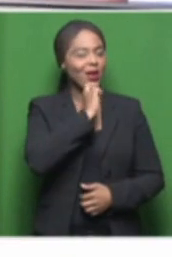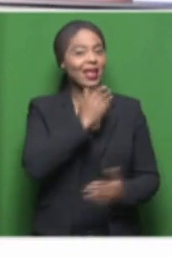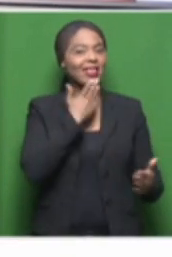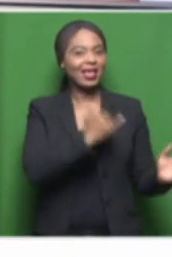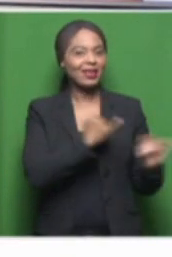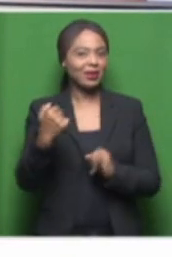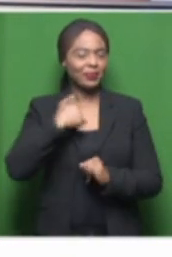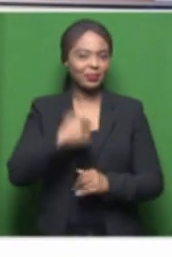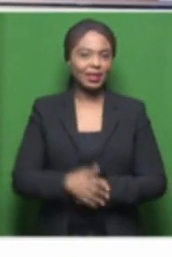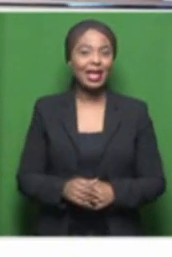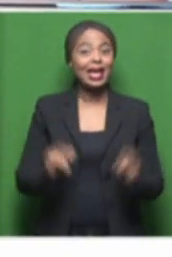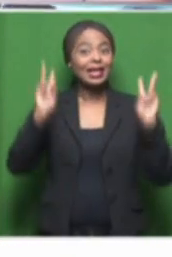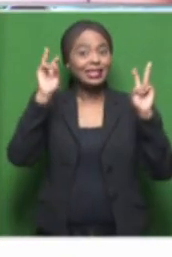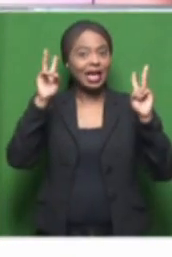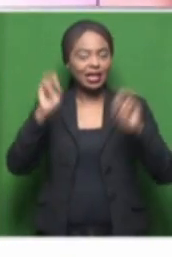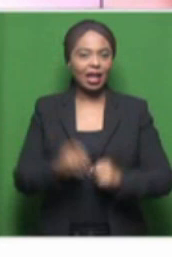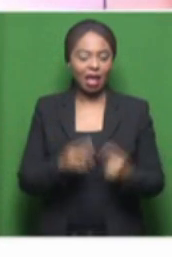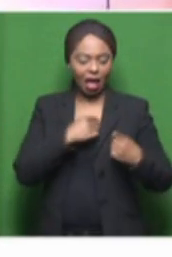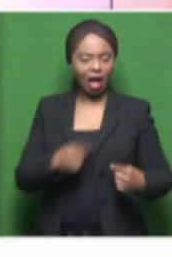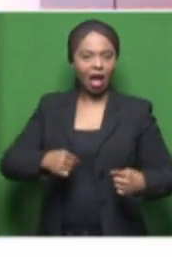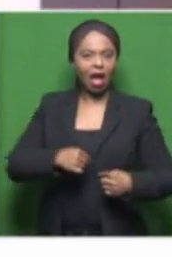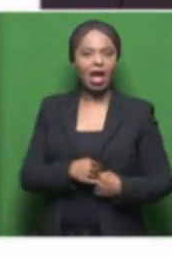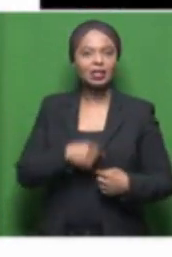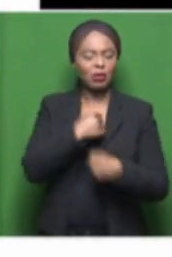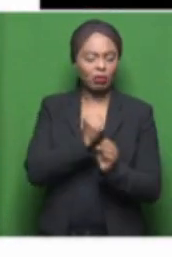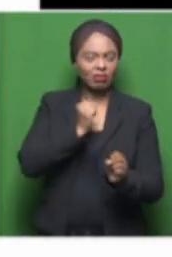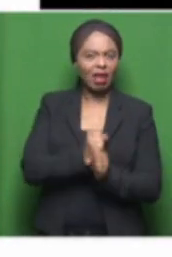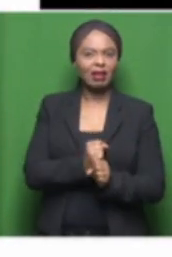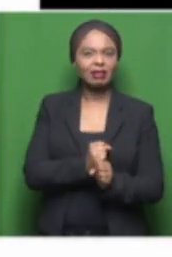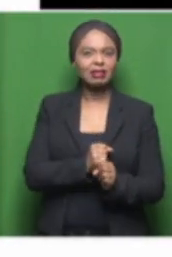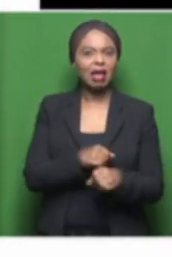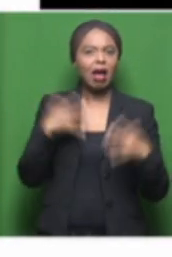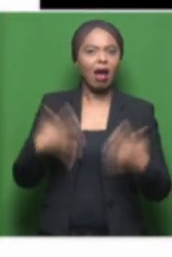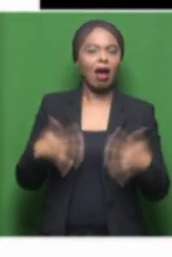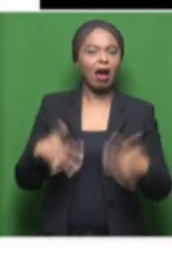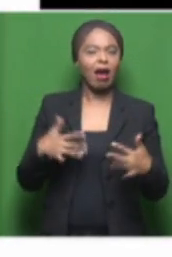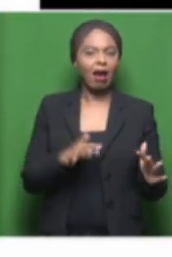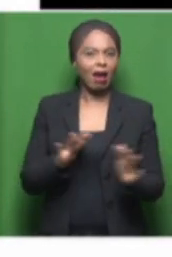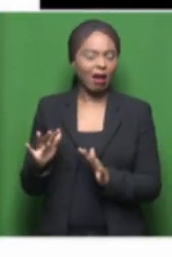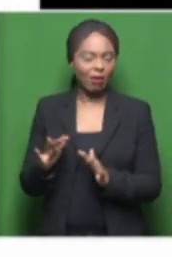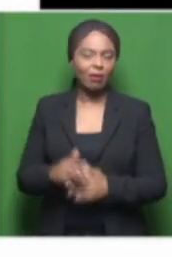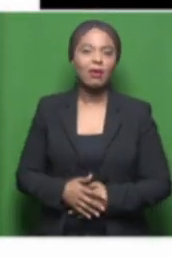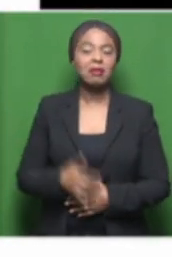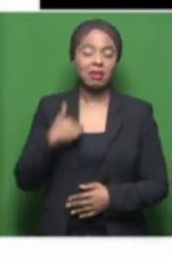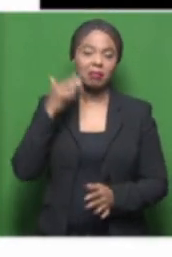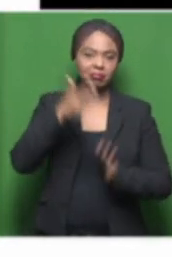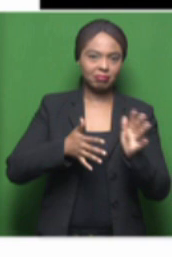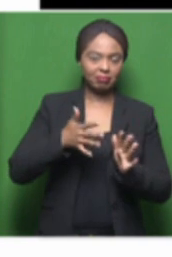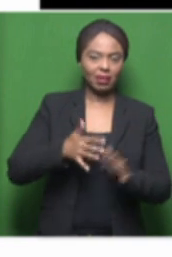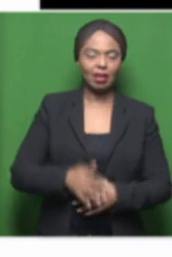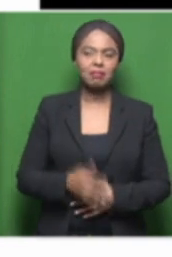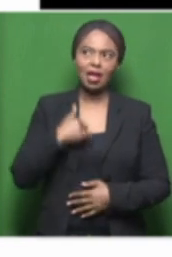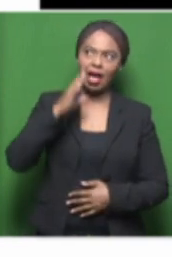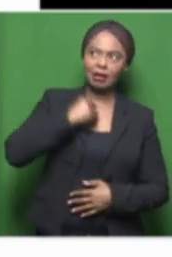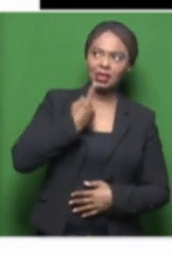OK, the title What Makes Your Heart Fly basically stems from, you know, me asking myself, you know,